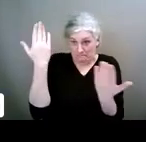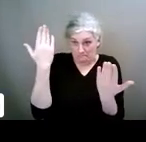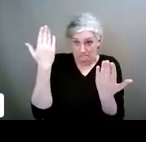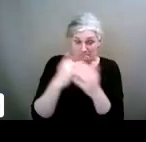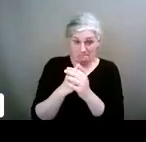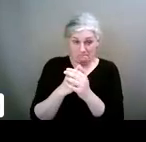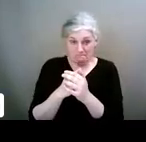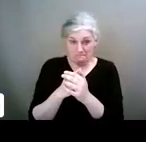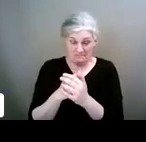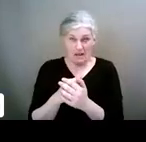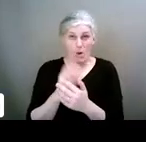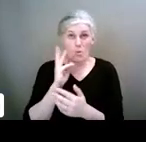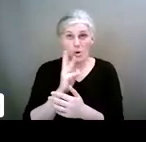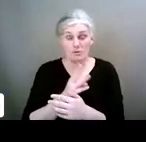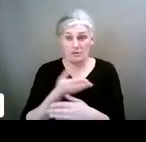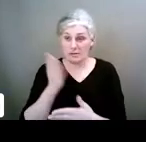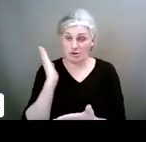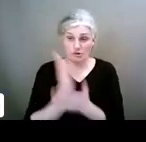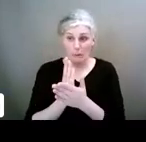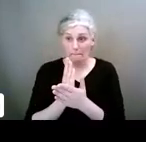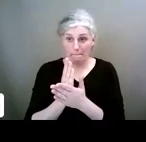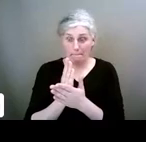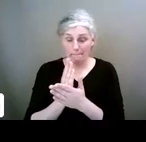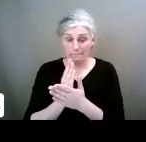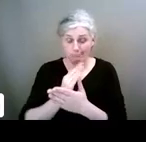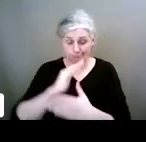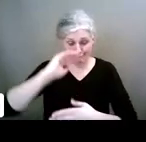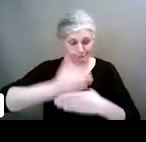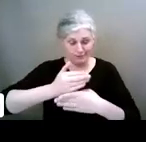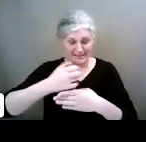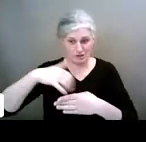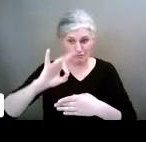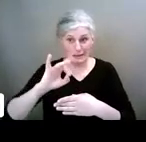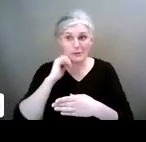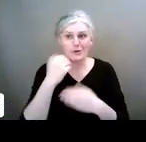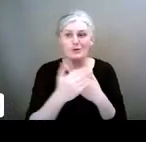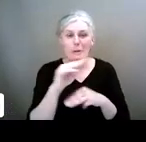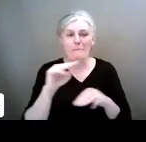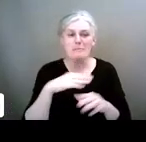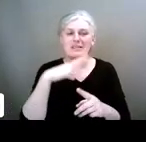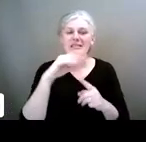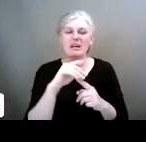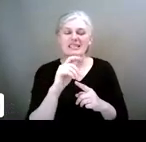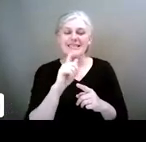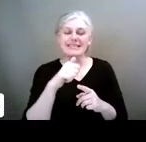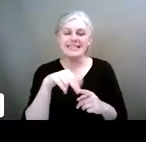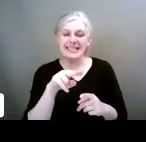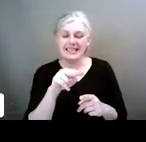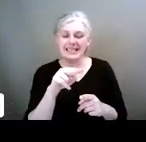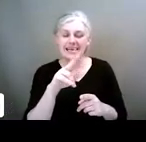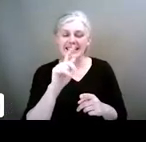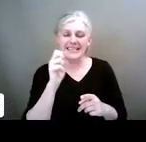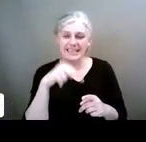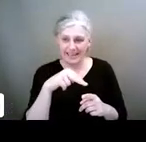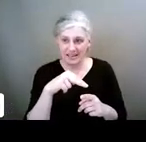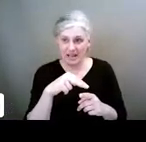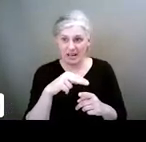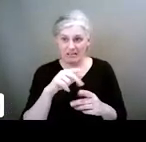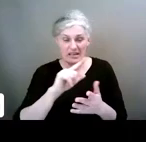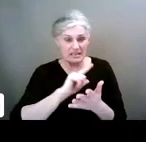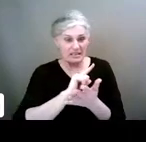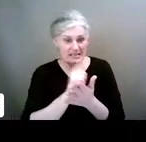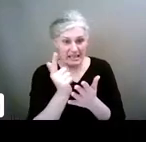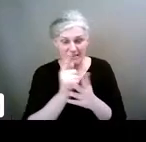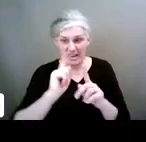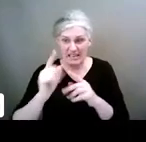banned streaks. Because, you know, young people, especially teens, they will have 70 snaps when they get home from school that they have to acknowledge